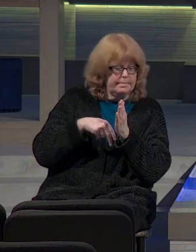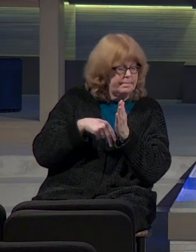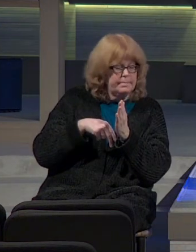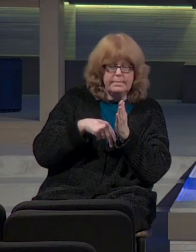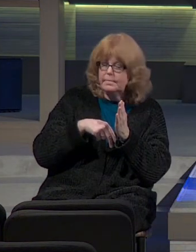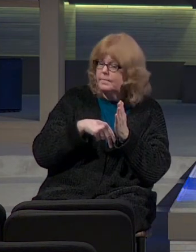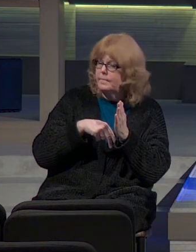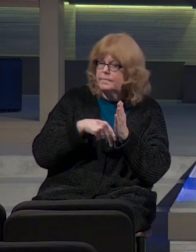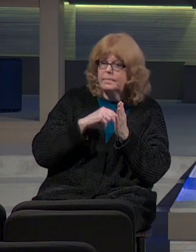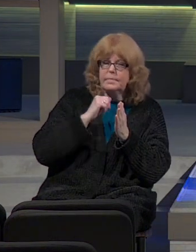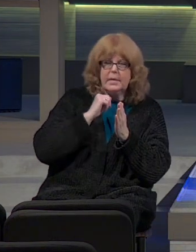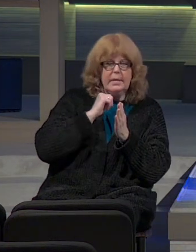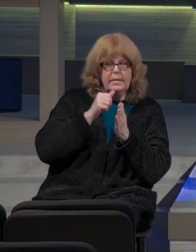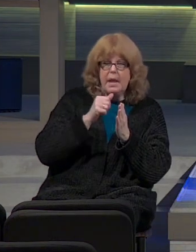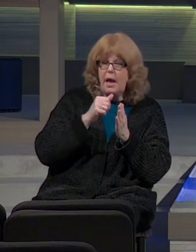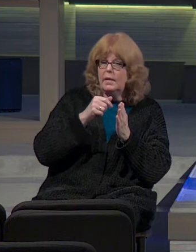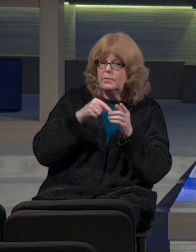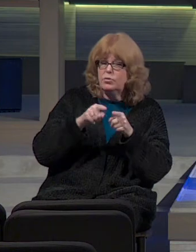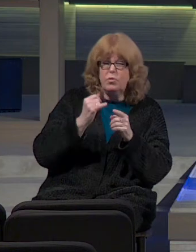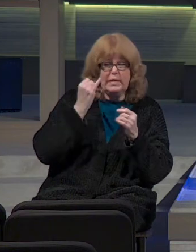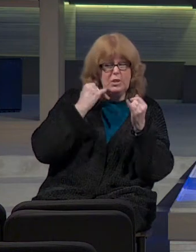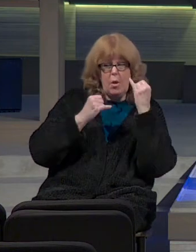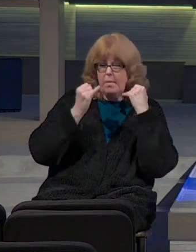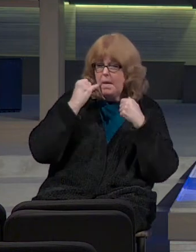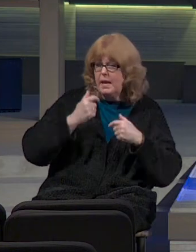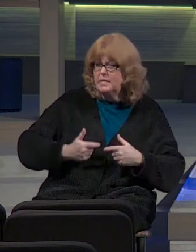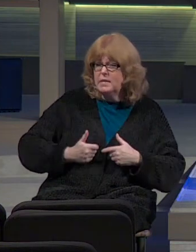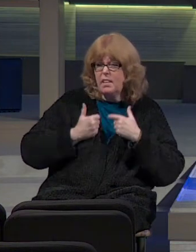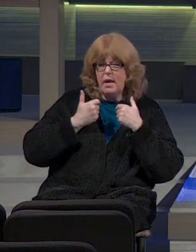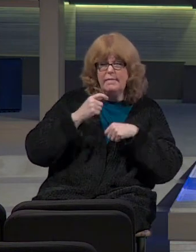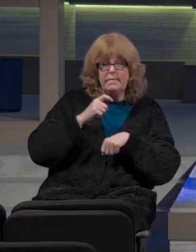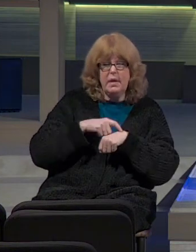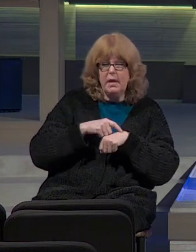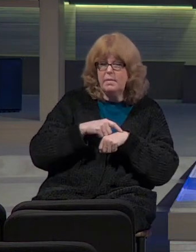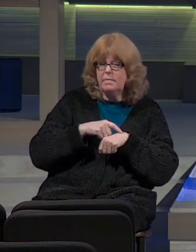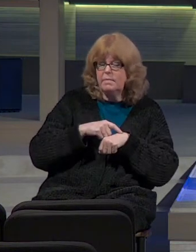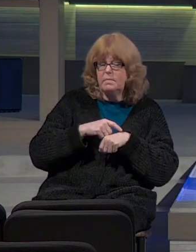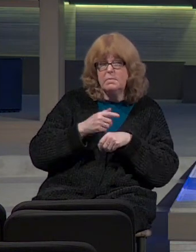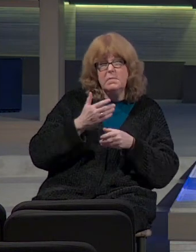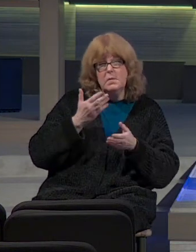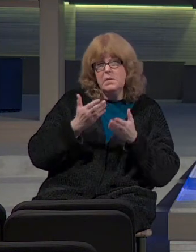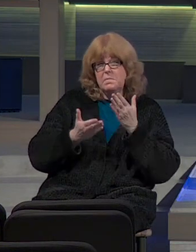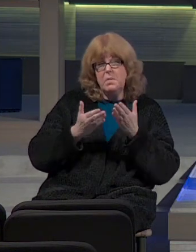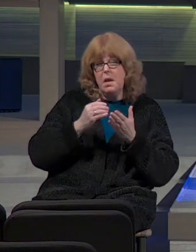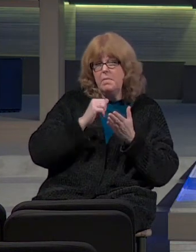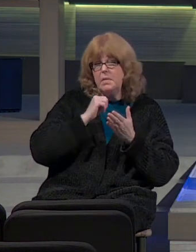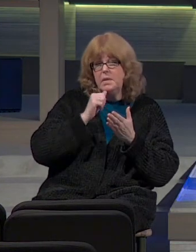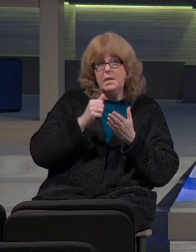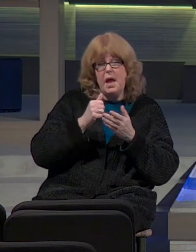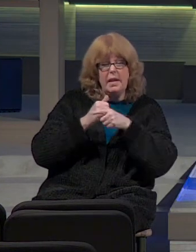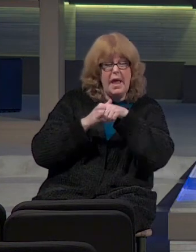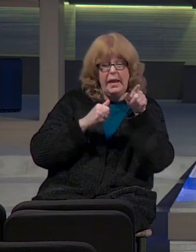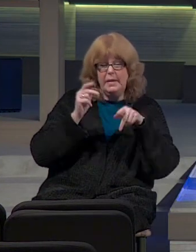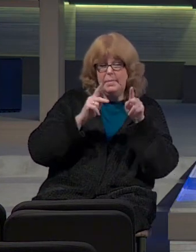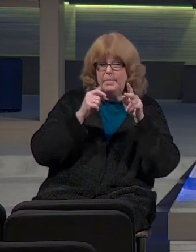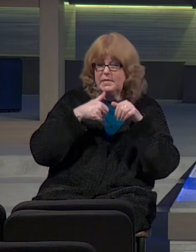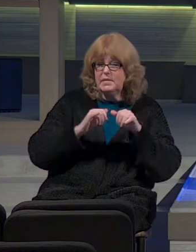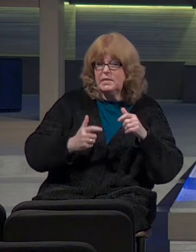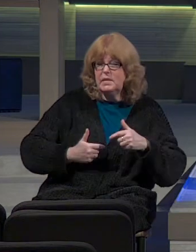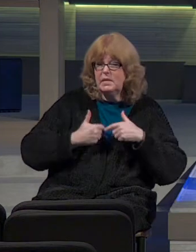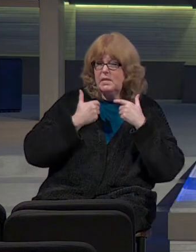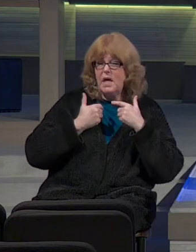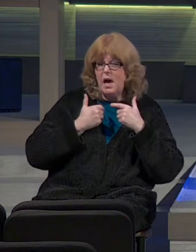Not in Jeremiah's lifetime. Probably not in living memory of a substantial